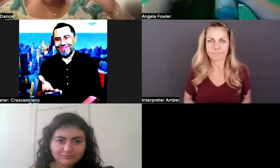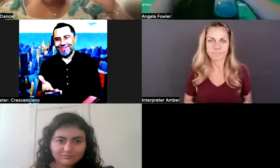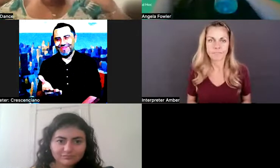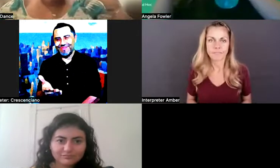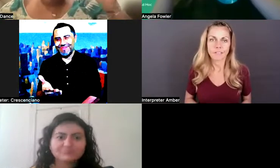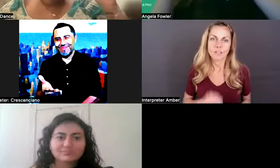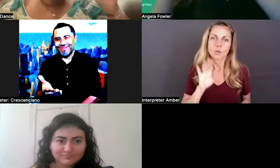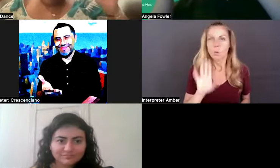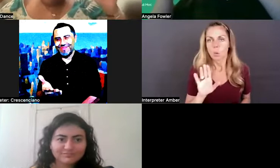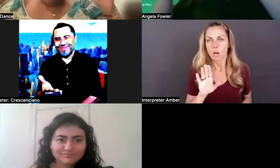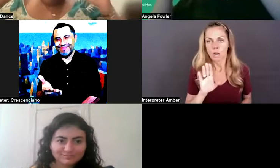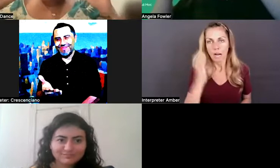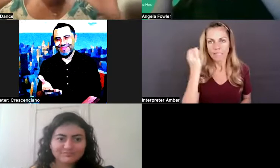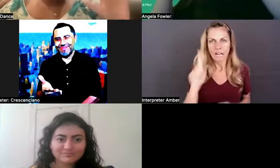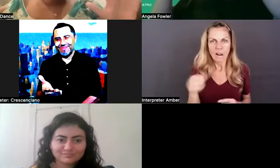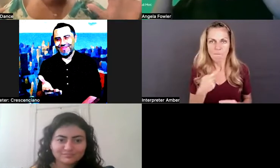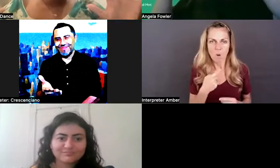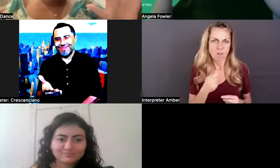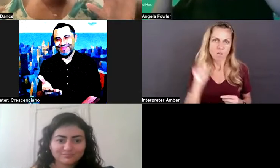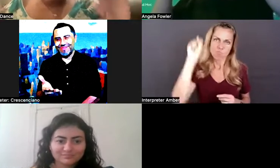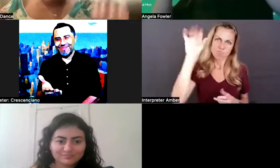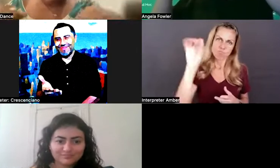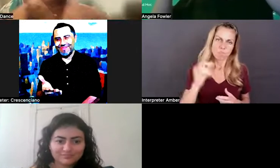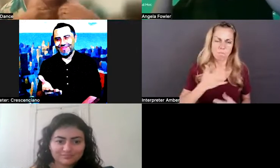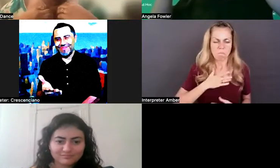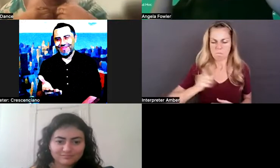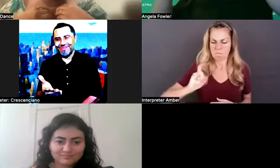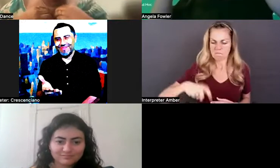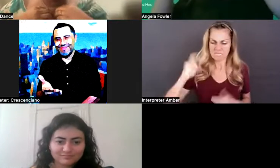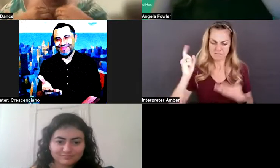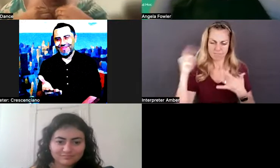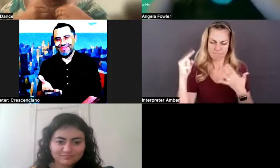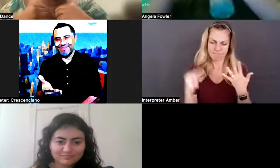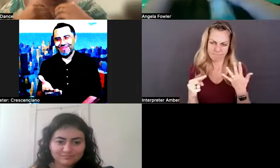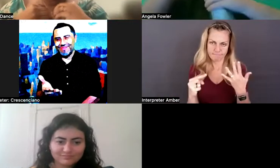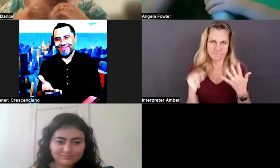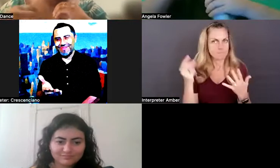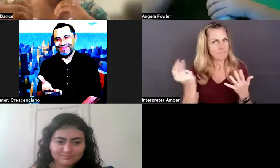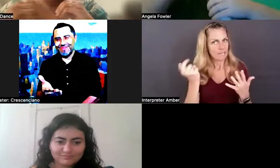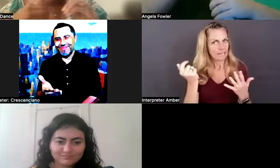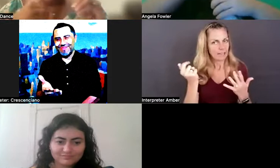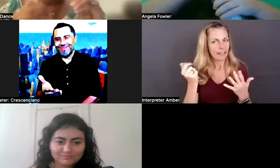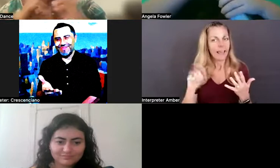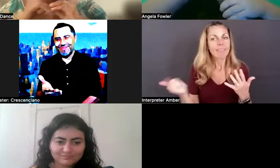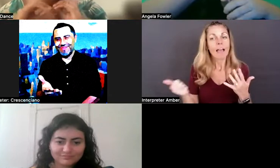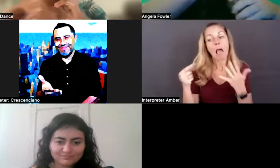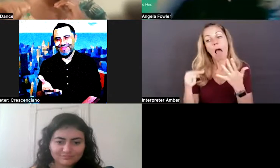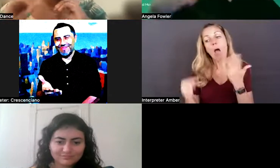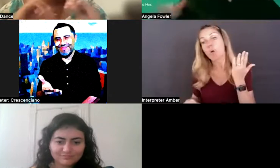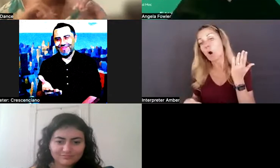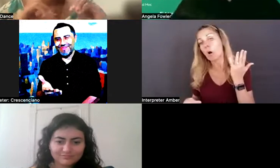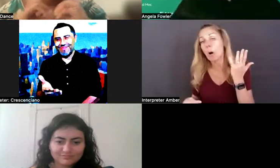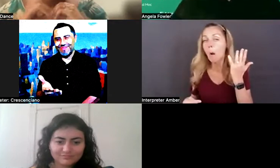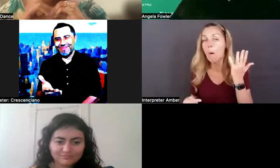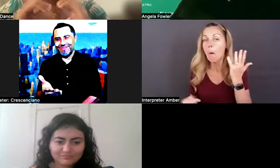mamas, your must haves right away and then easing them in or giving